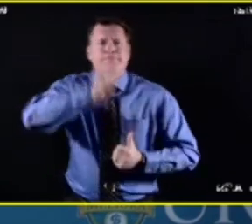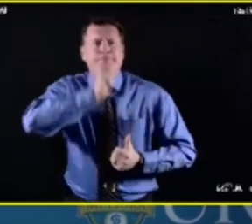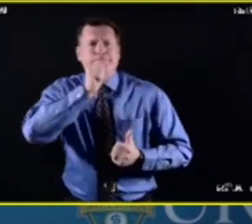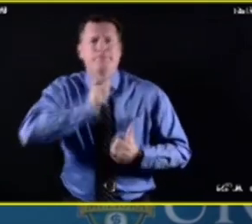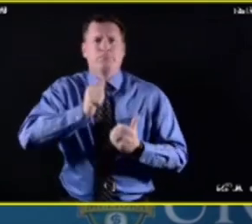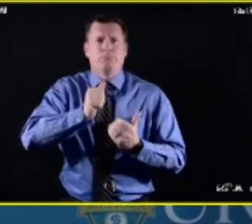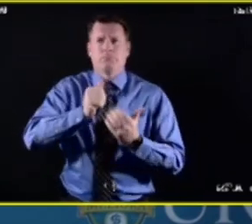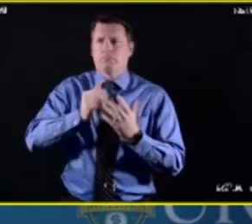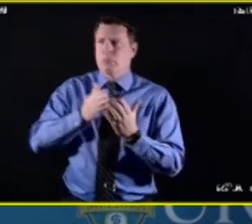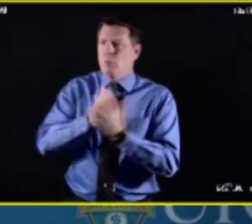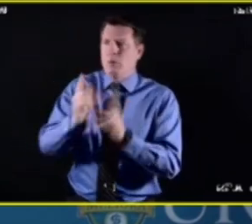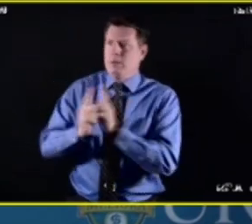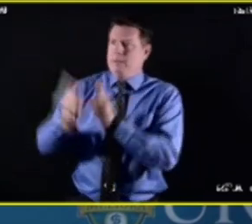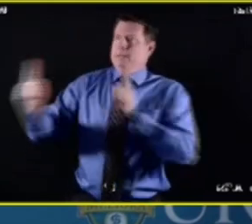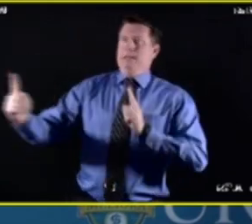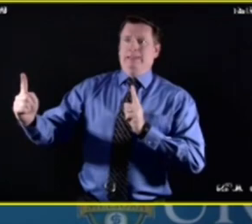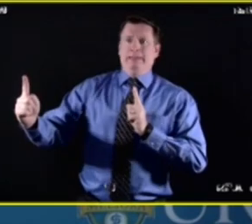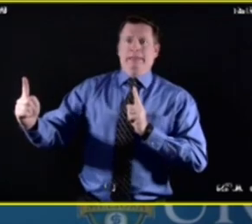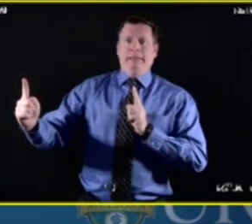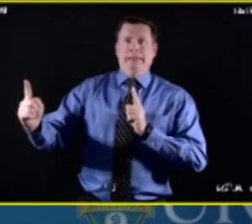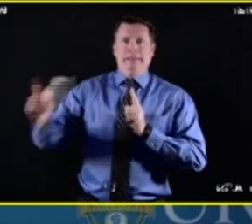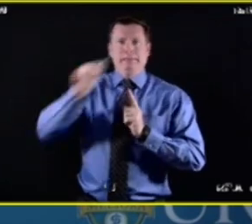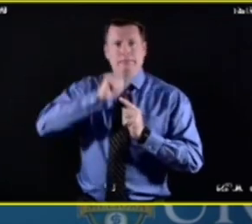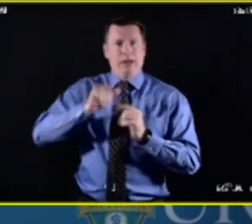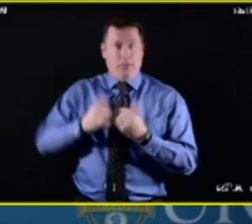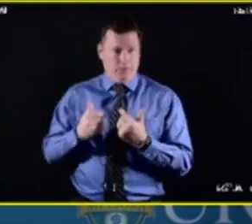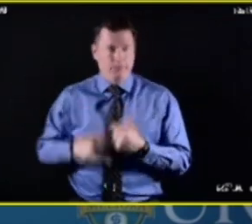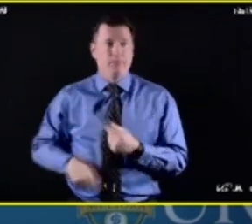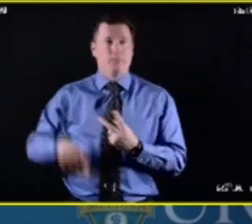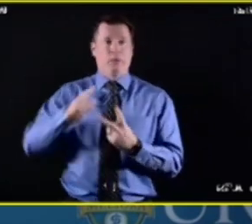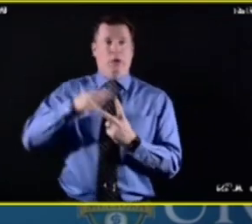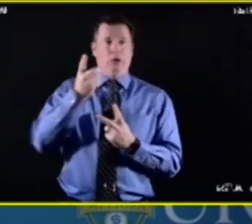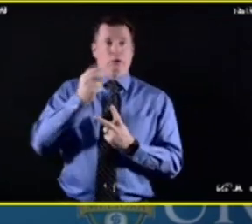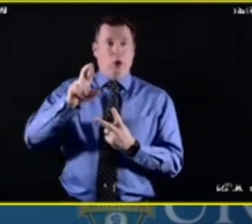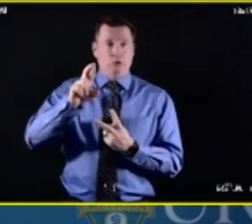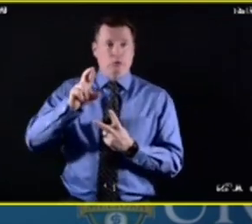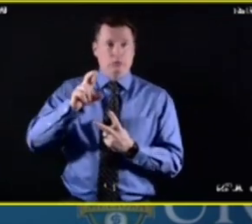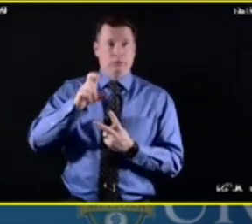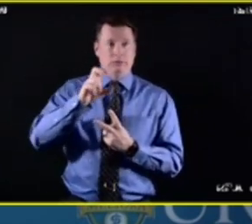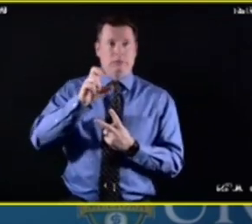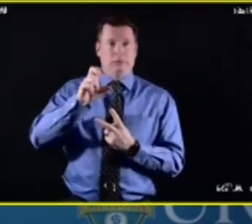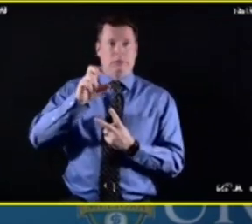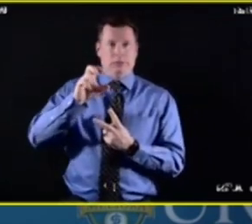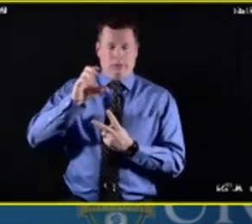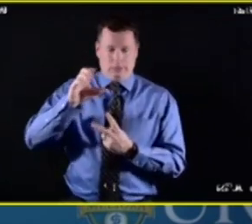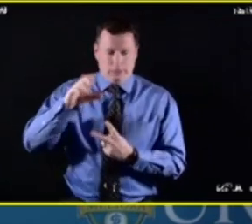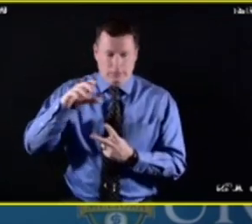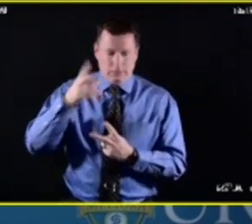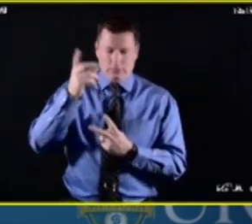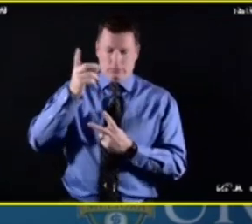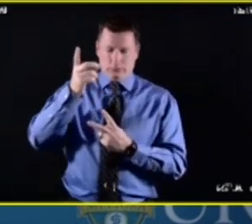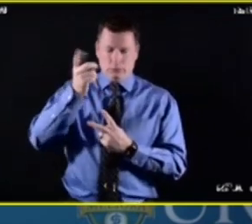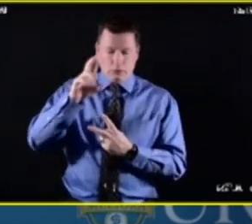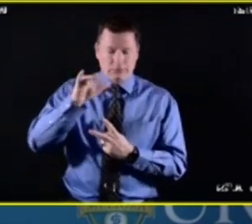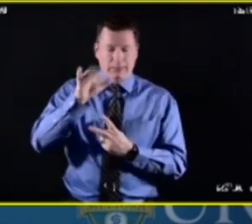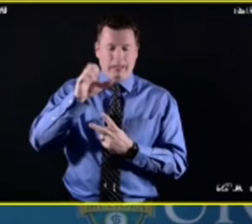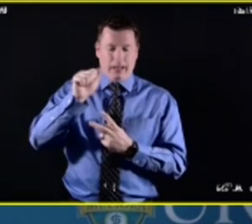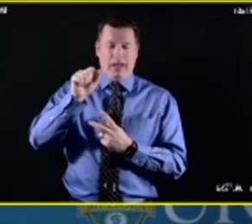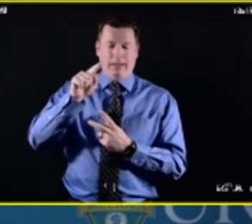in the studio is Dr. Yates Conwell, who's a professor in the URMC Department of Psychiatry and director of the